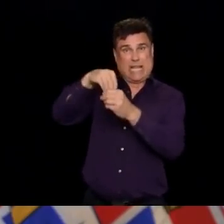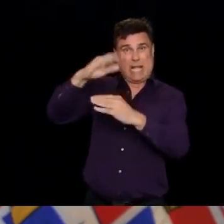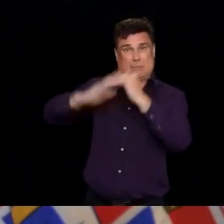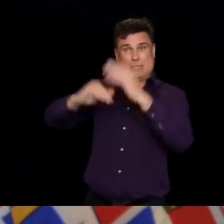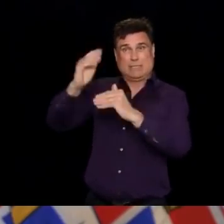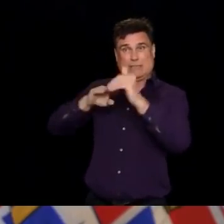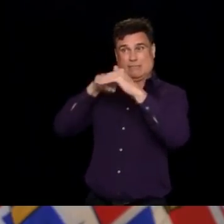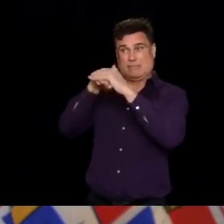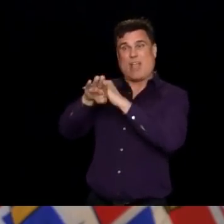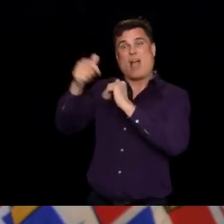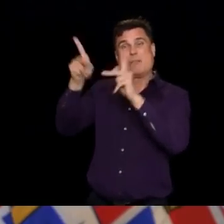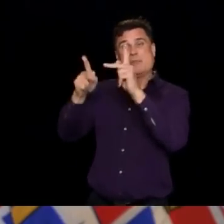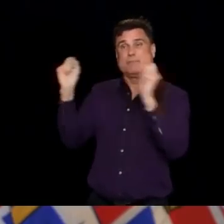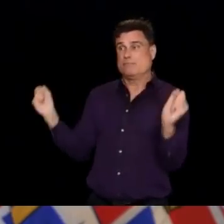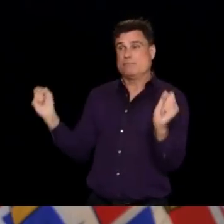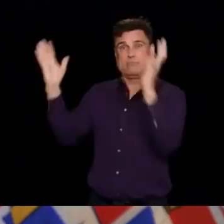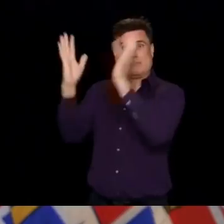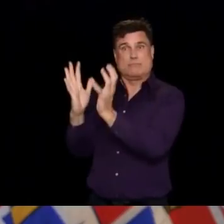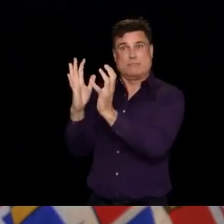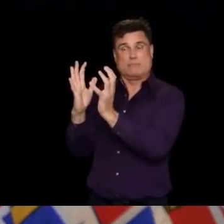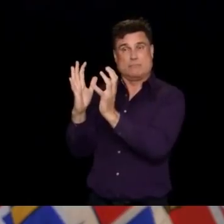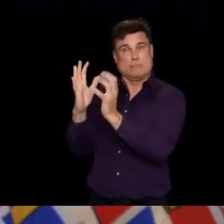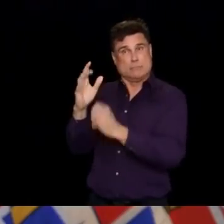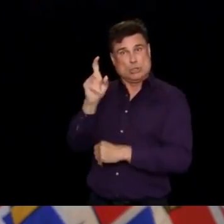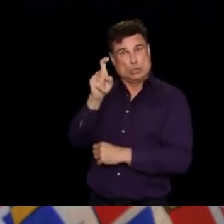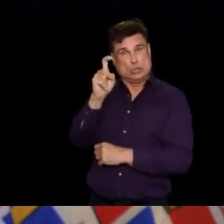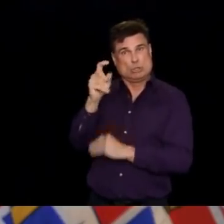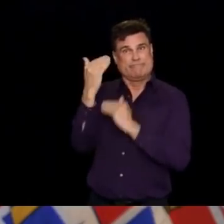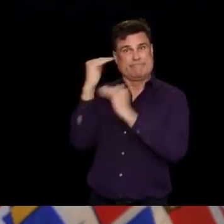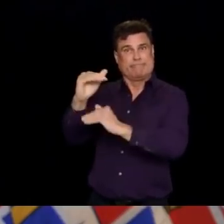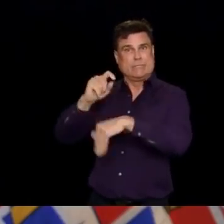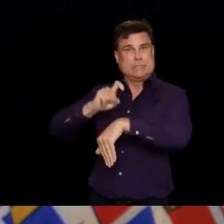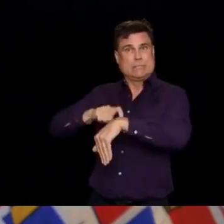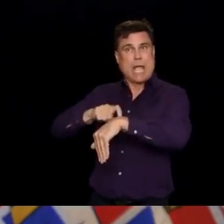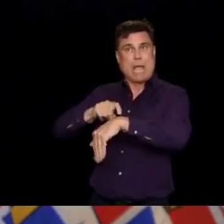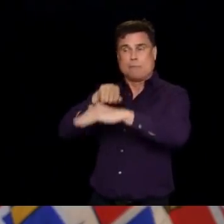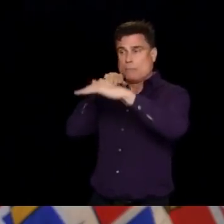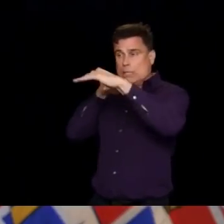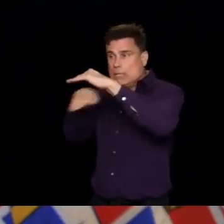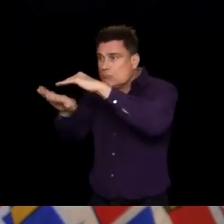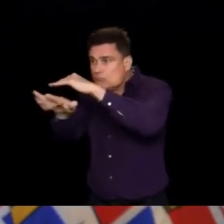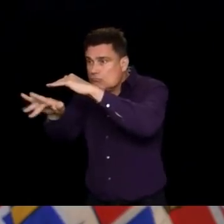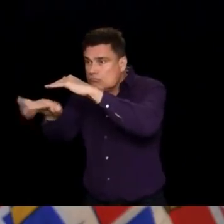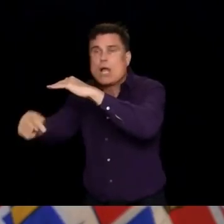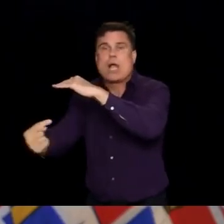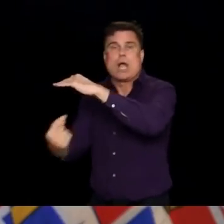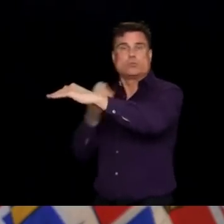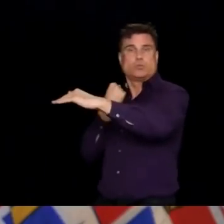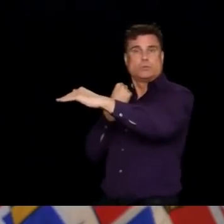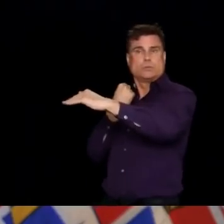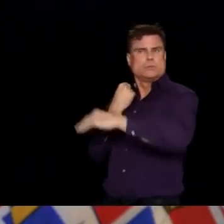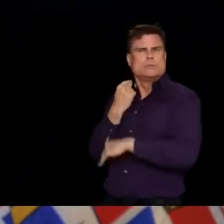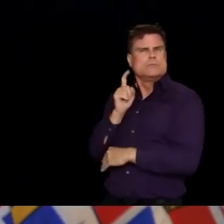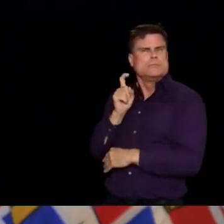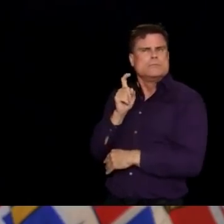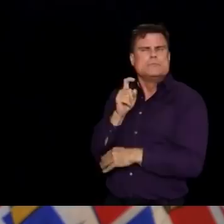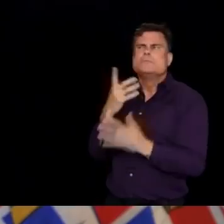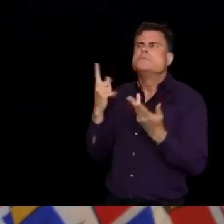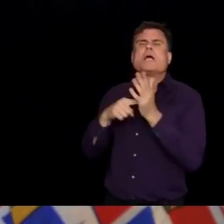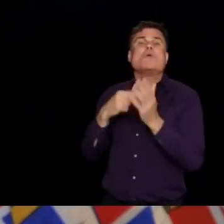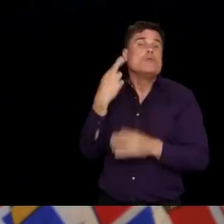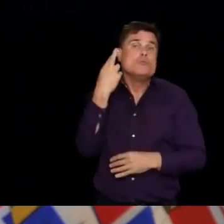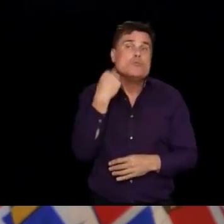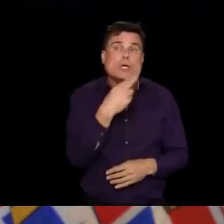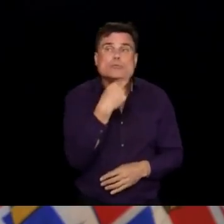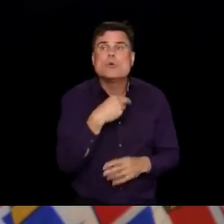offices, or pubs, or public transportation, or restaurants, things like that? Yes, well, that is why we